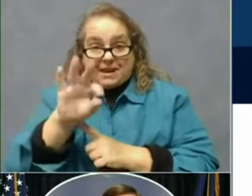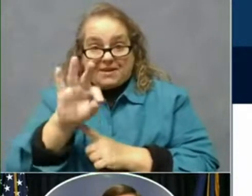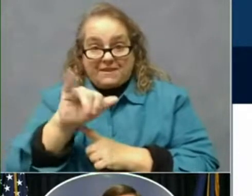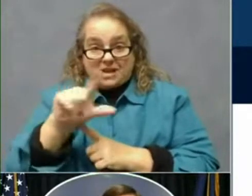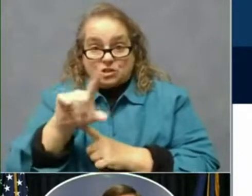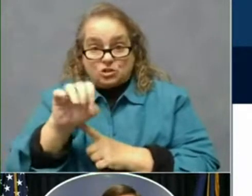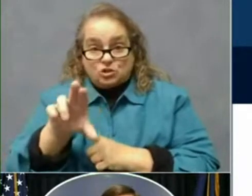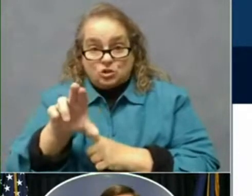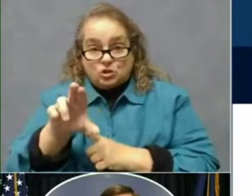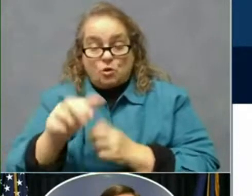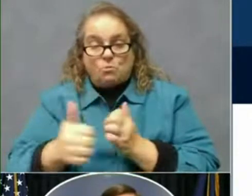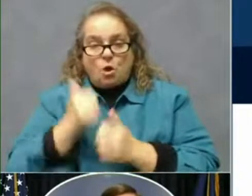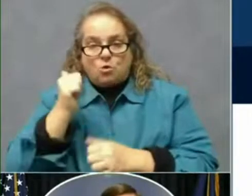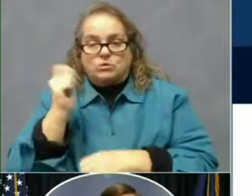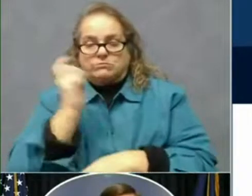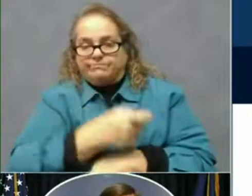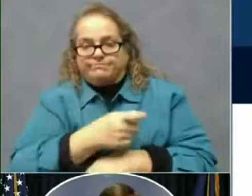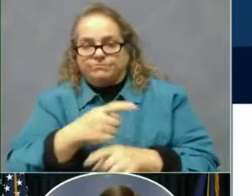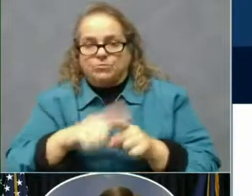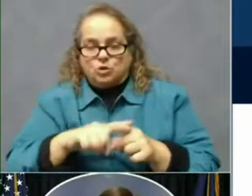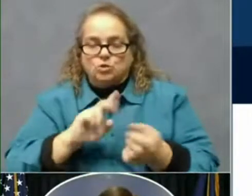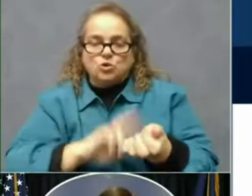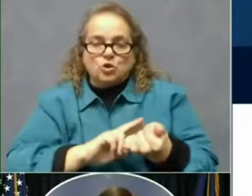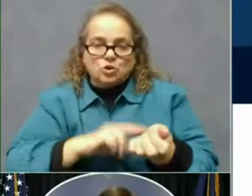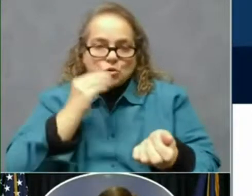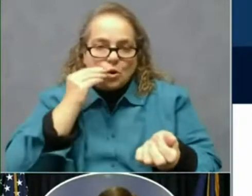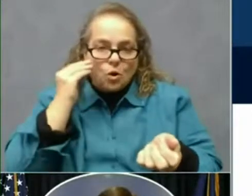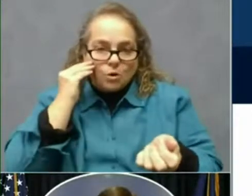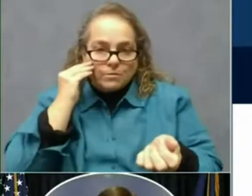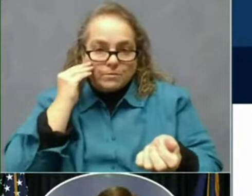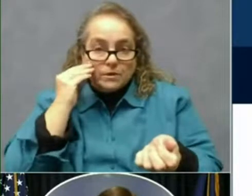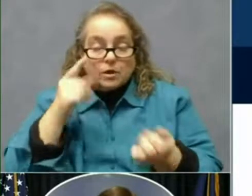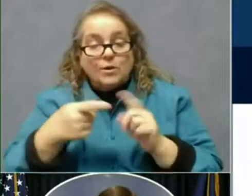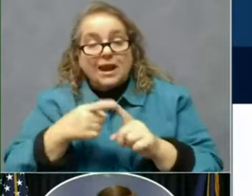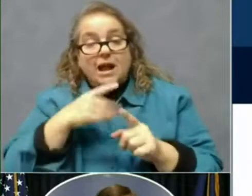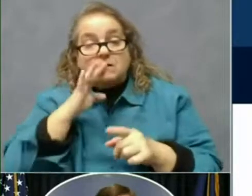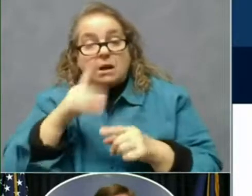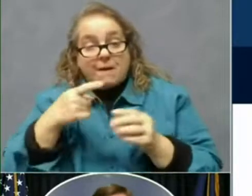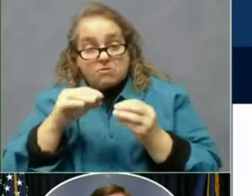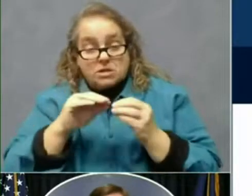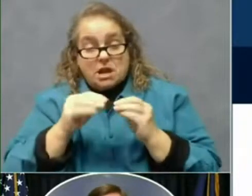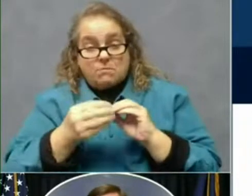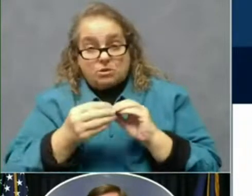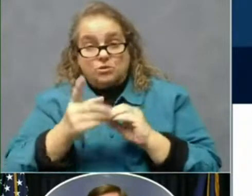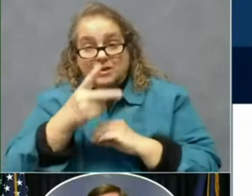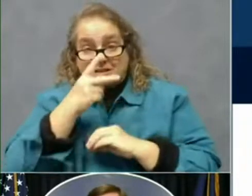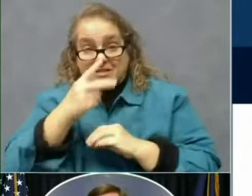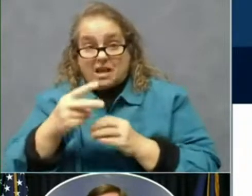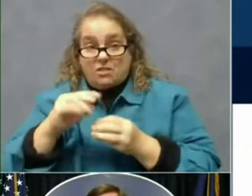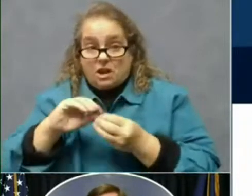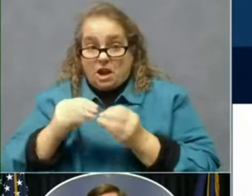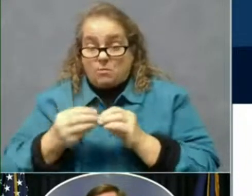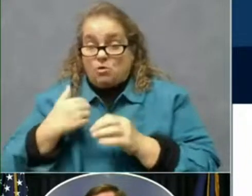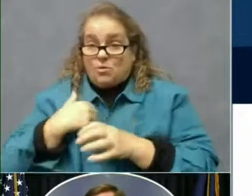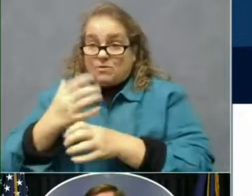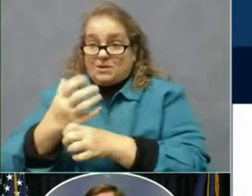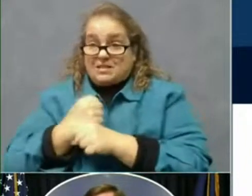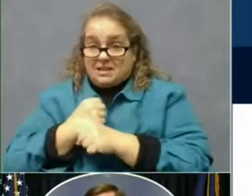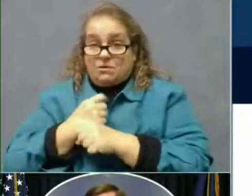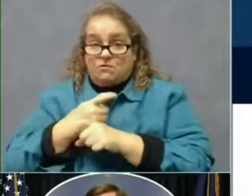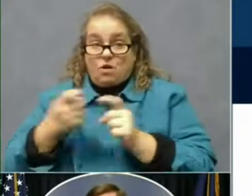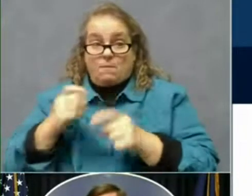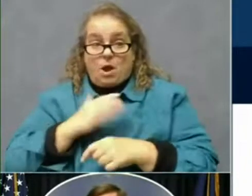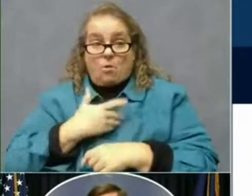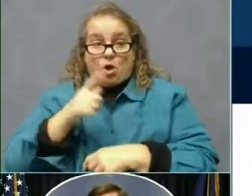long term care. And when I talk about some numbers in a minute, you'll see that of the doses received by our long term care partners, only about